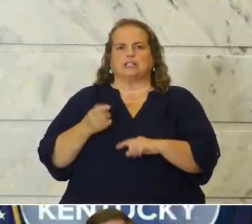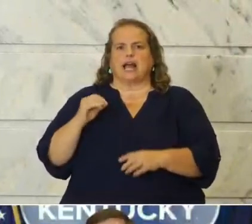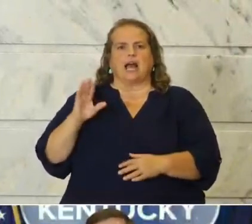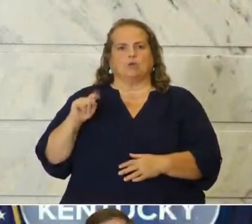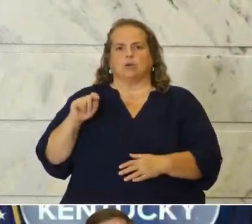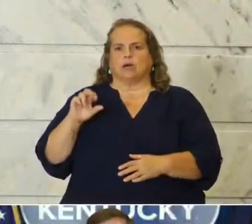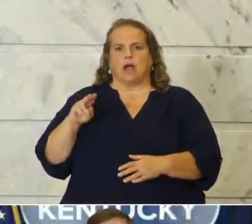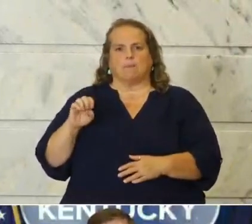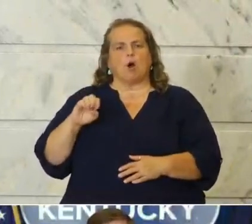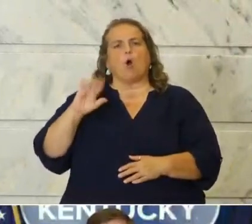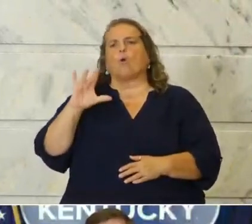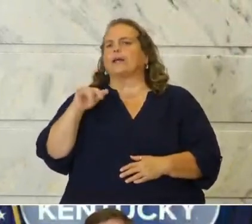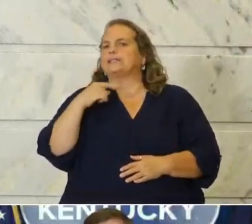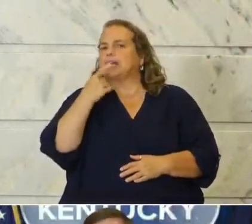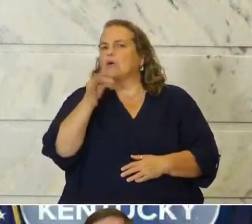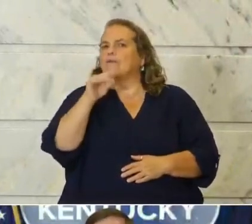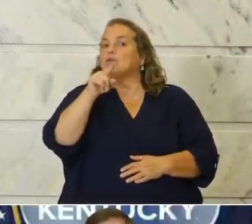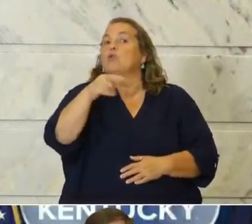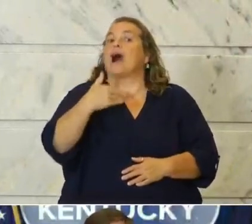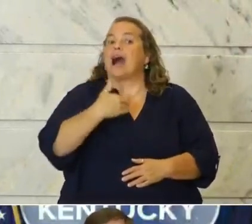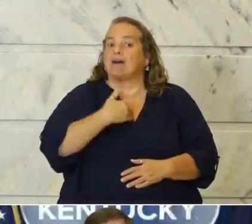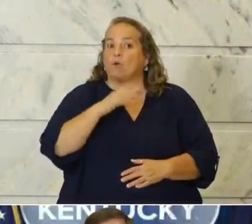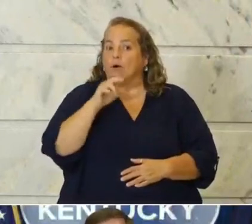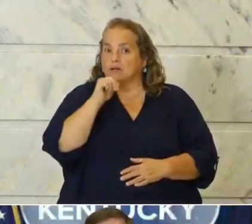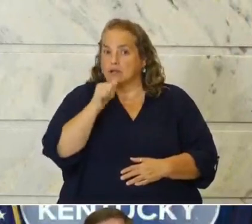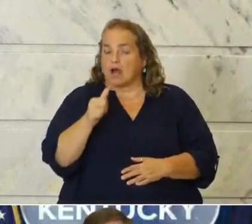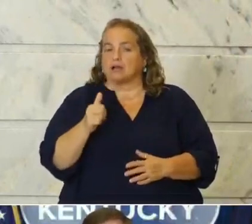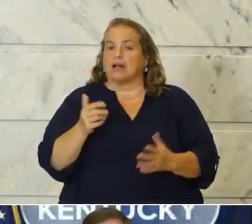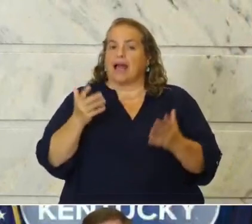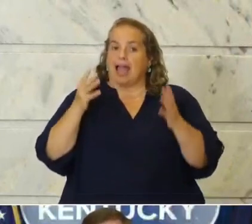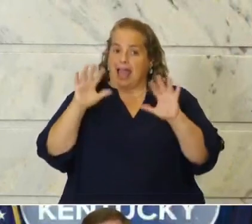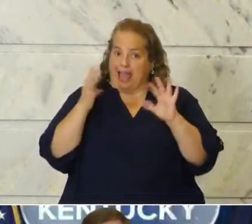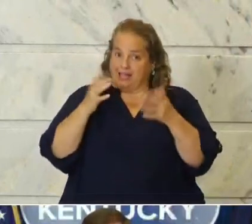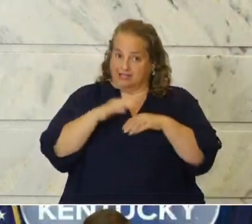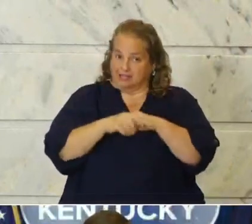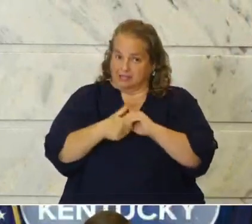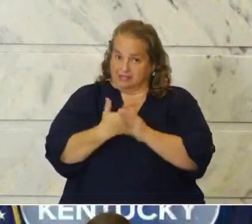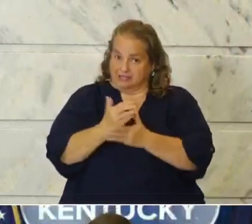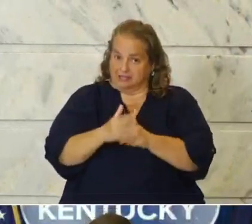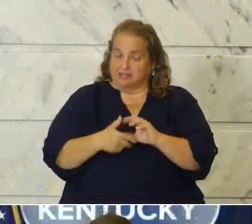It can only tell you whether you have it or not. Hands, face and space is how you protect yourself.